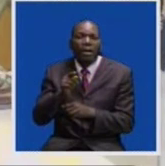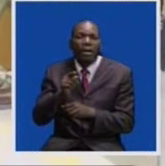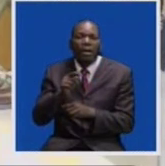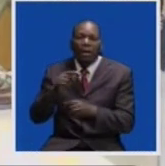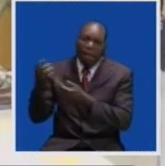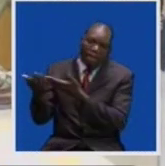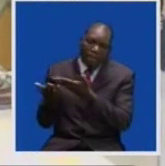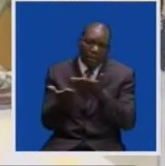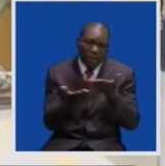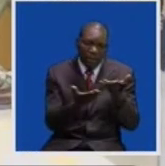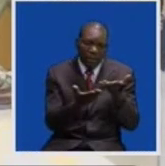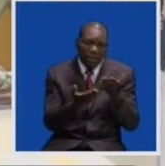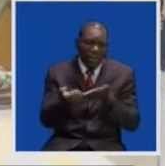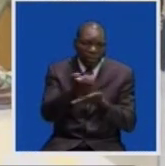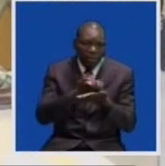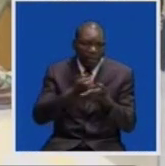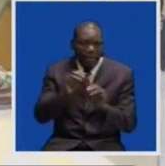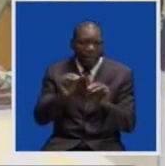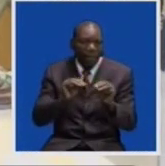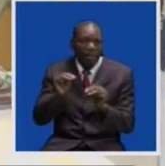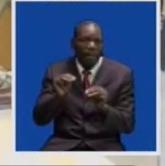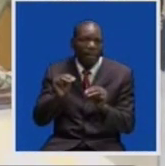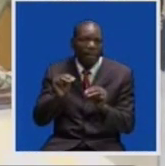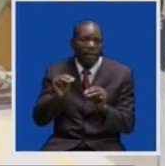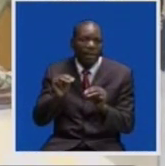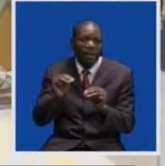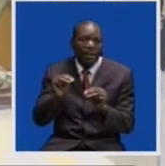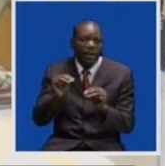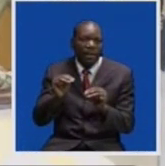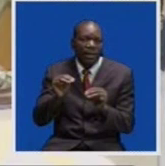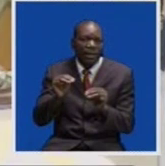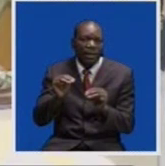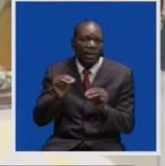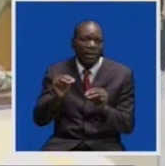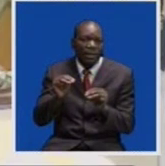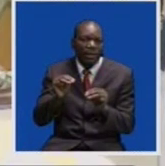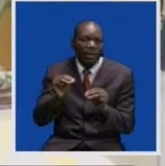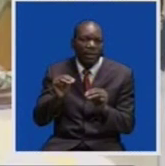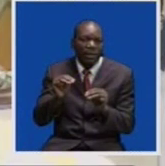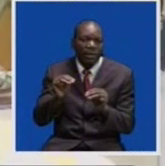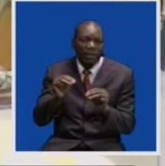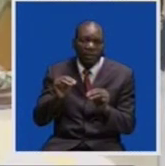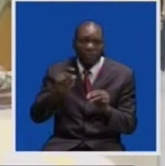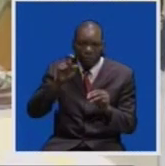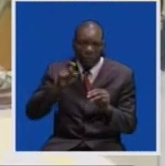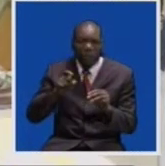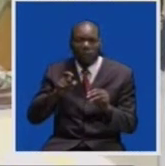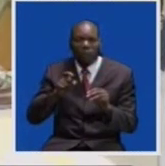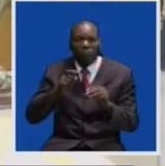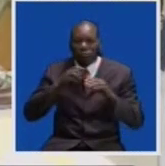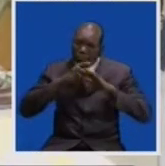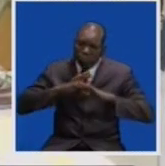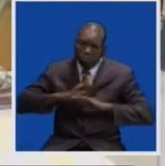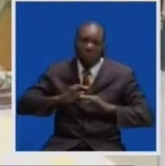of economic management that breath of fresh air, the